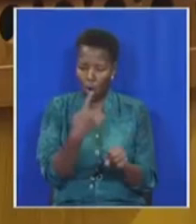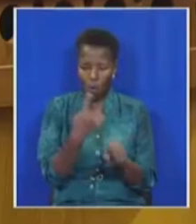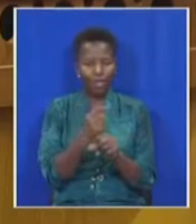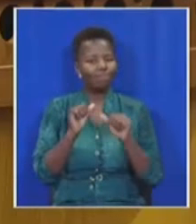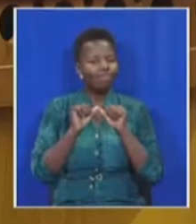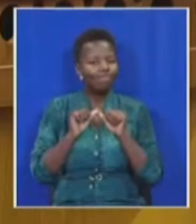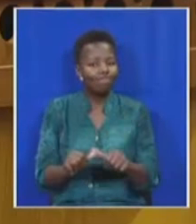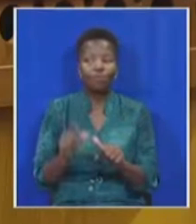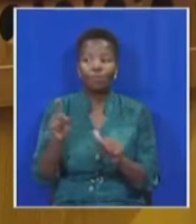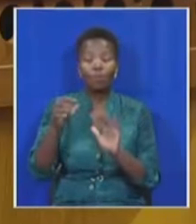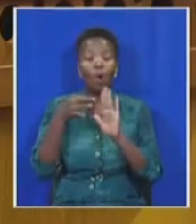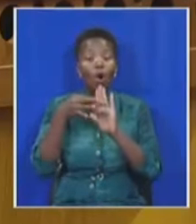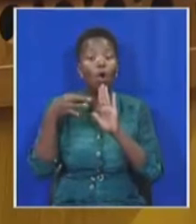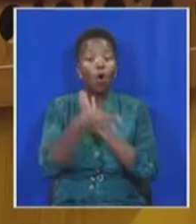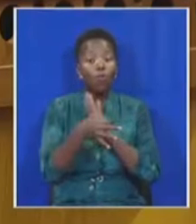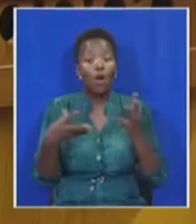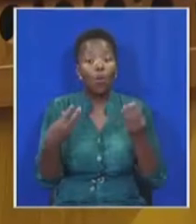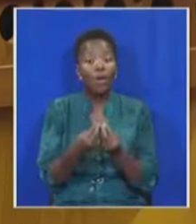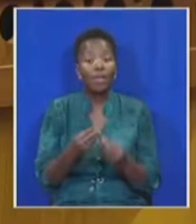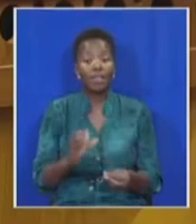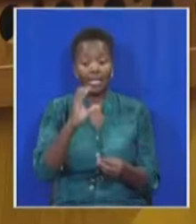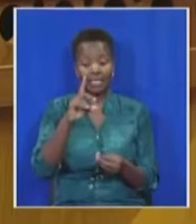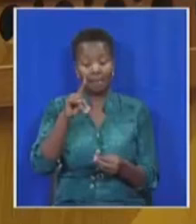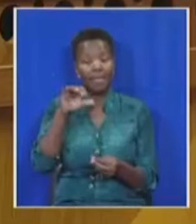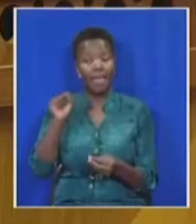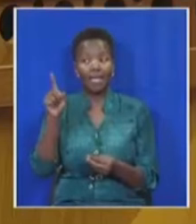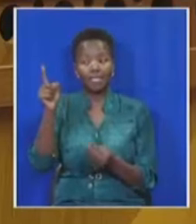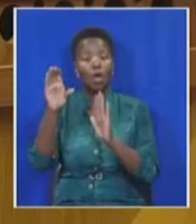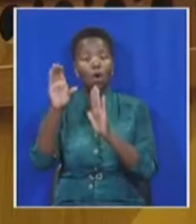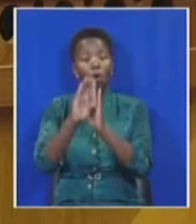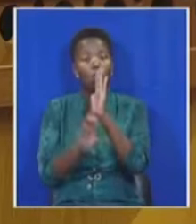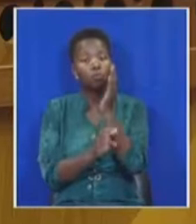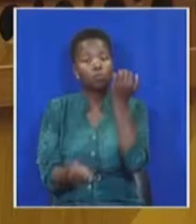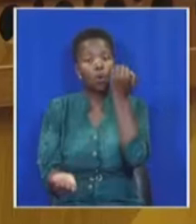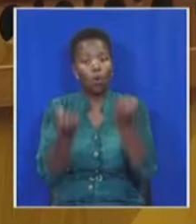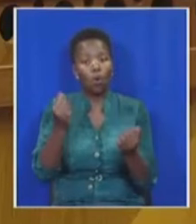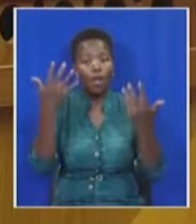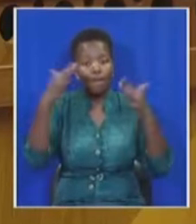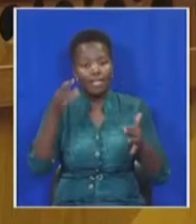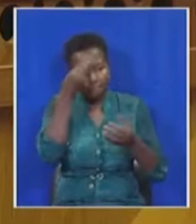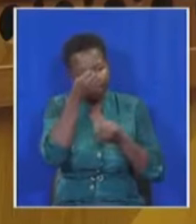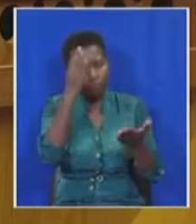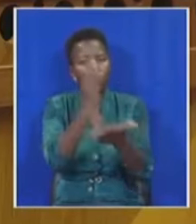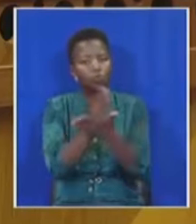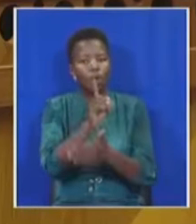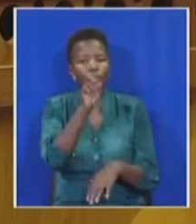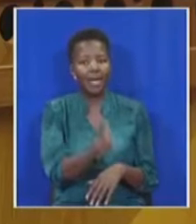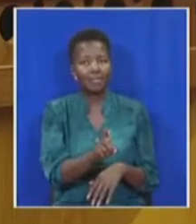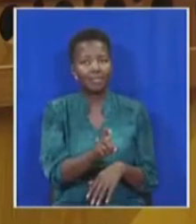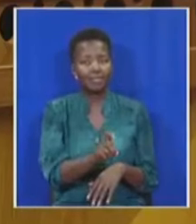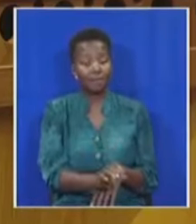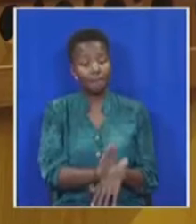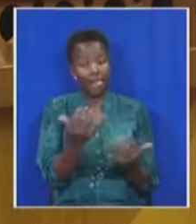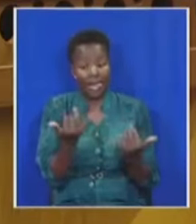unlawful contract with CPS when the constitutional court has told her such In fact what is